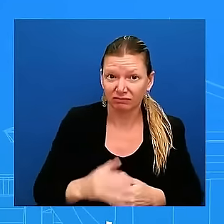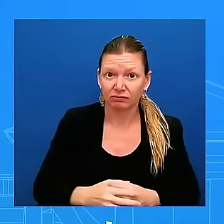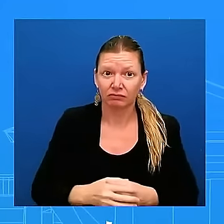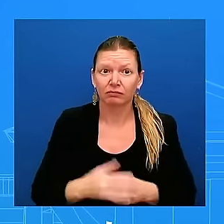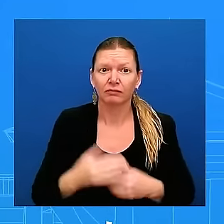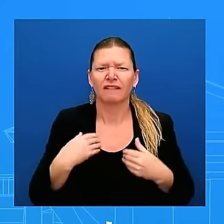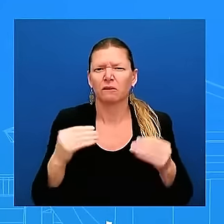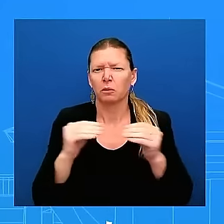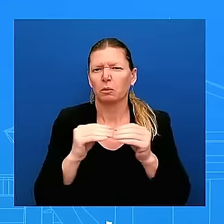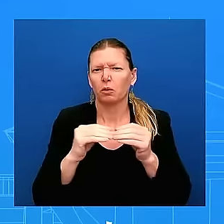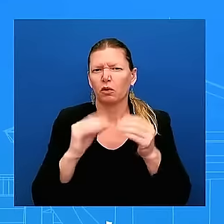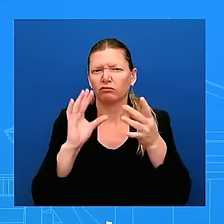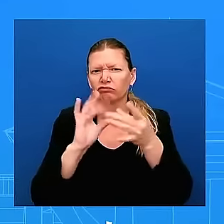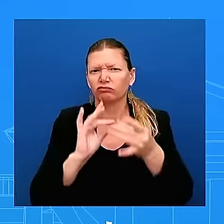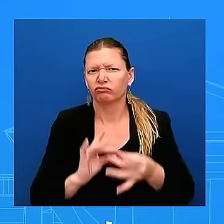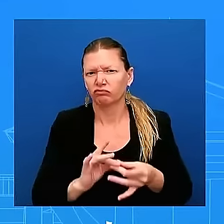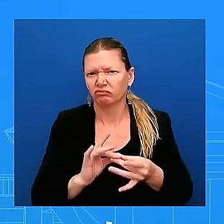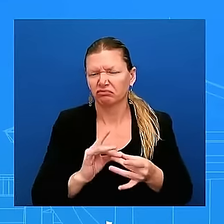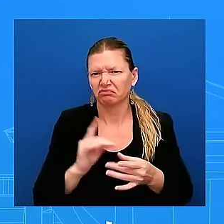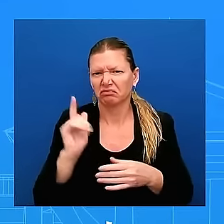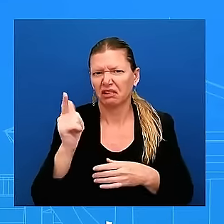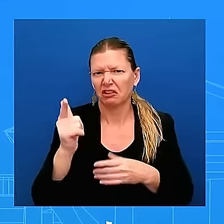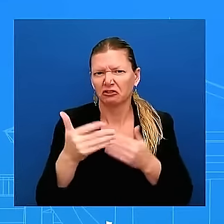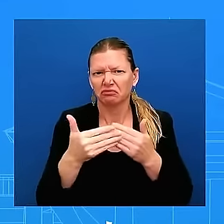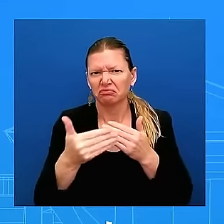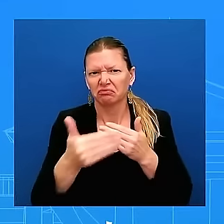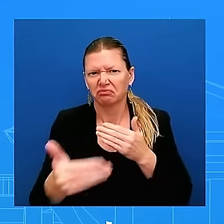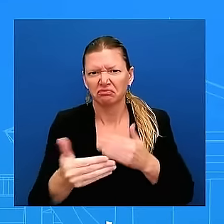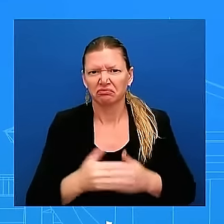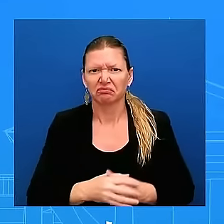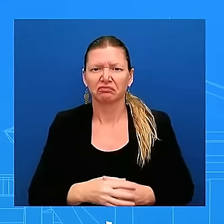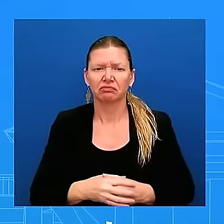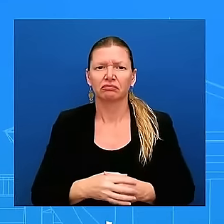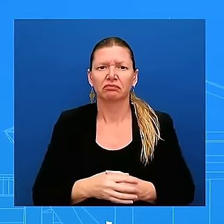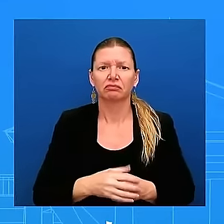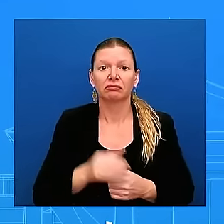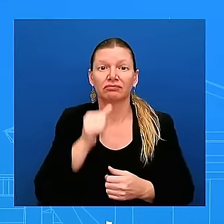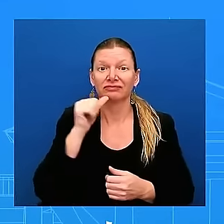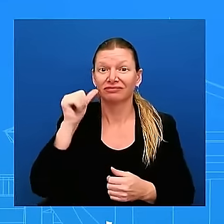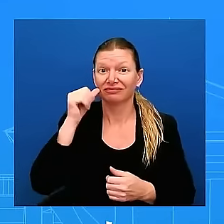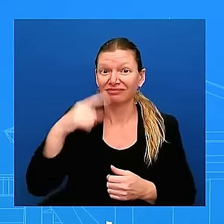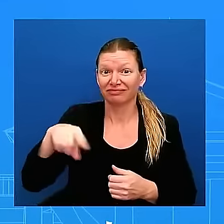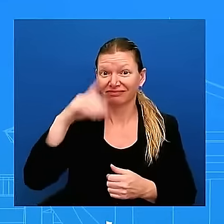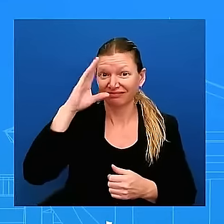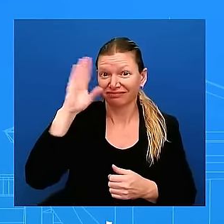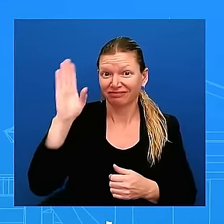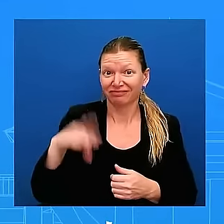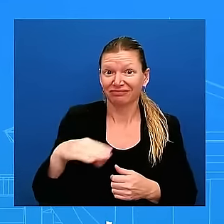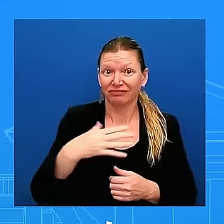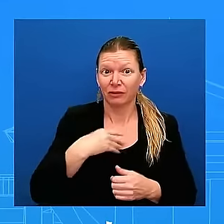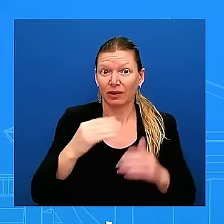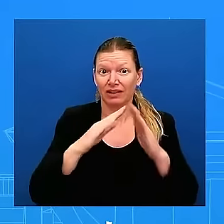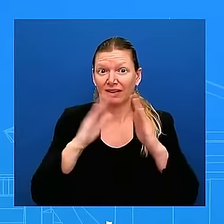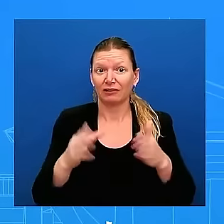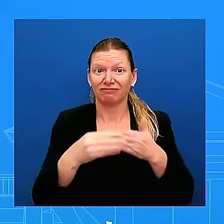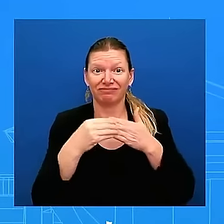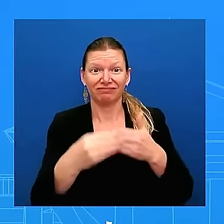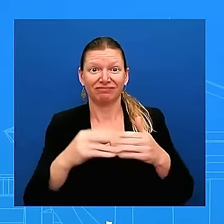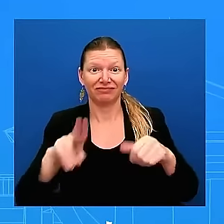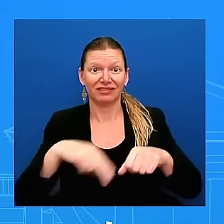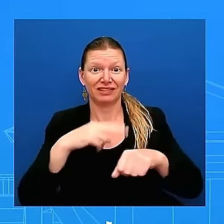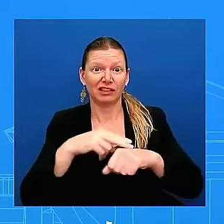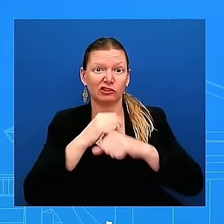upcoming days yesterday as you all know the White House led by the National Security Council in office for pandemic